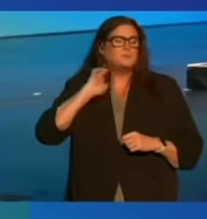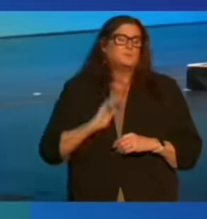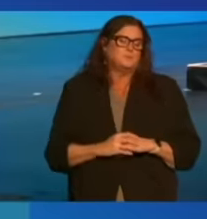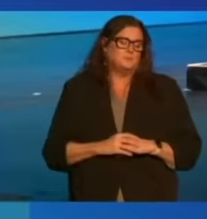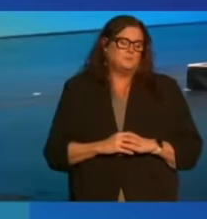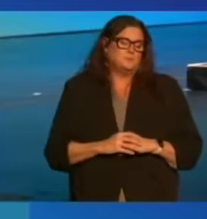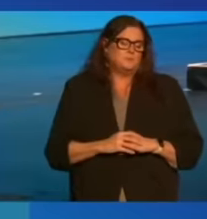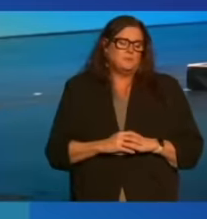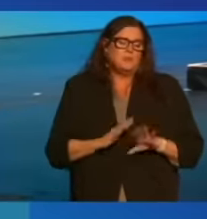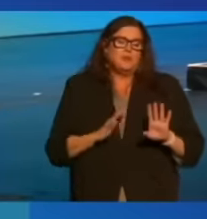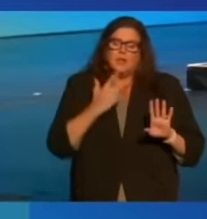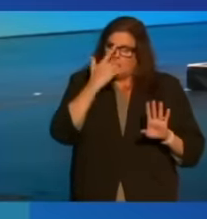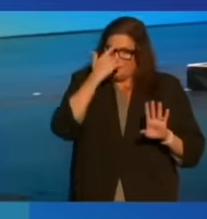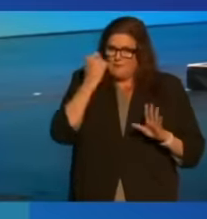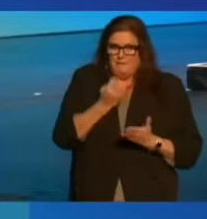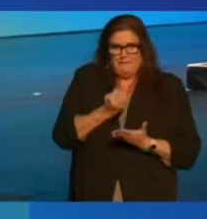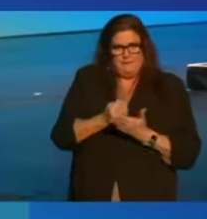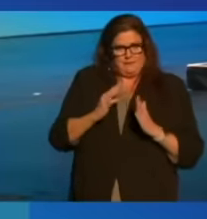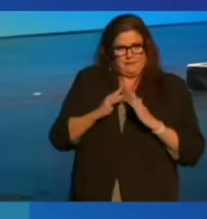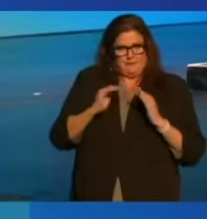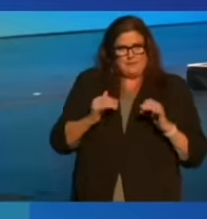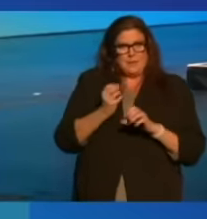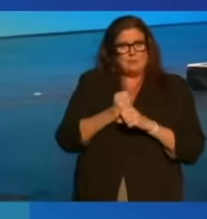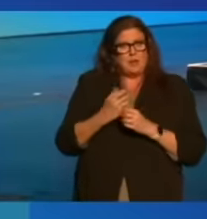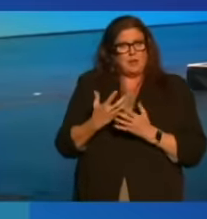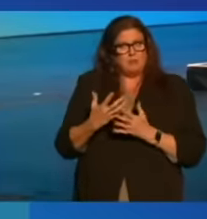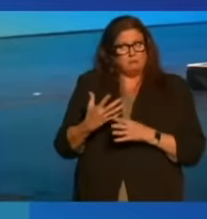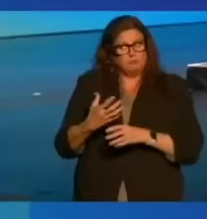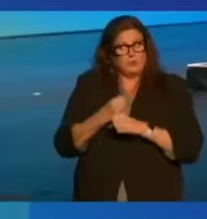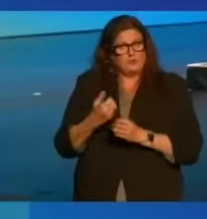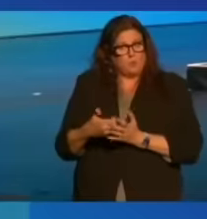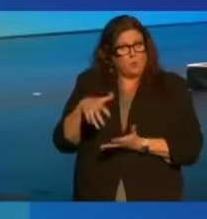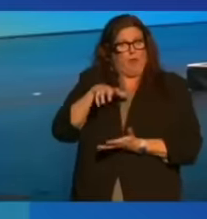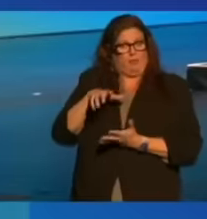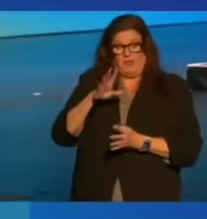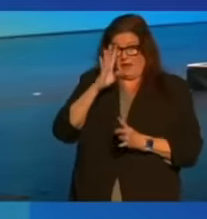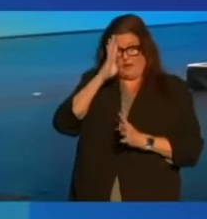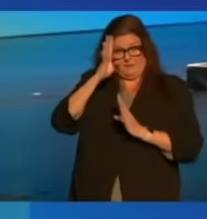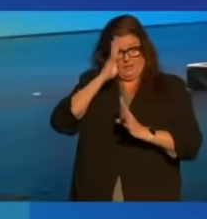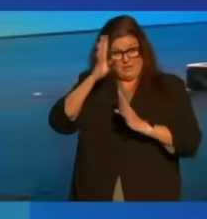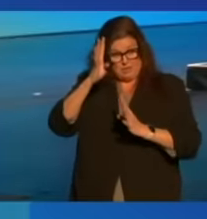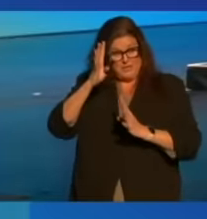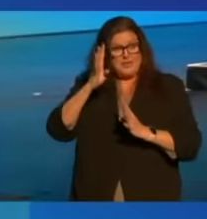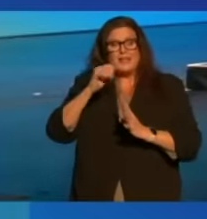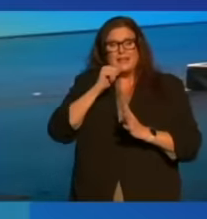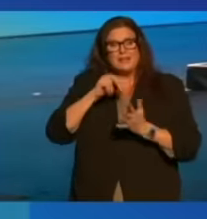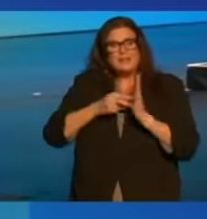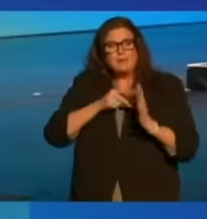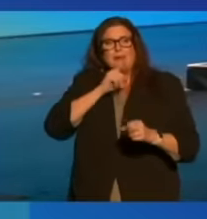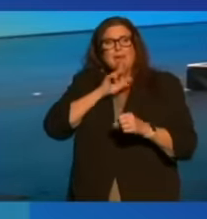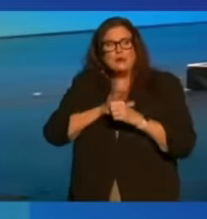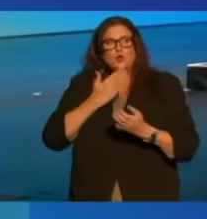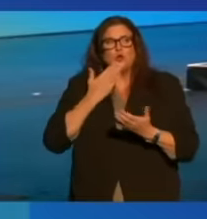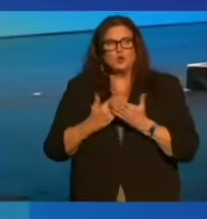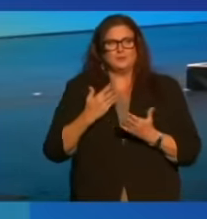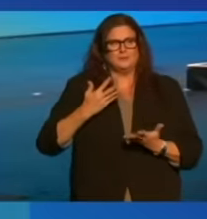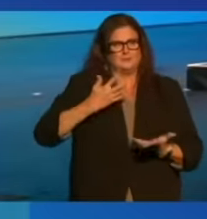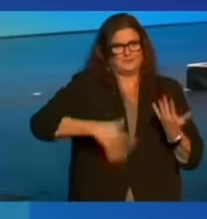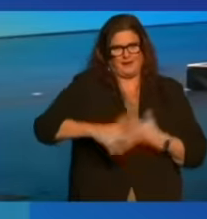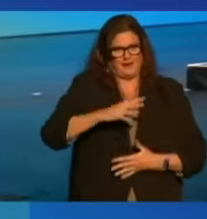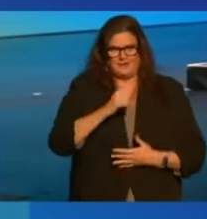But just because an economic system generates wealth and innovation doesn't mean it guarantees a good society.